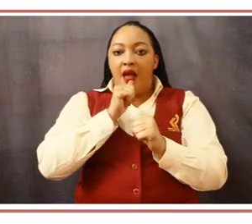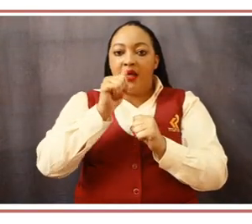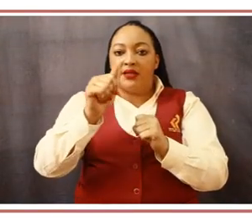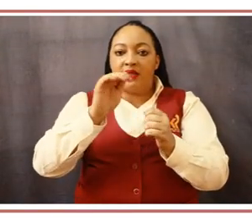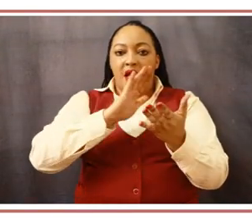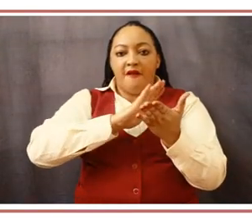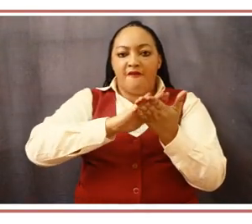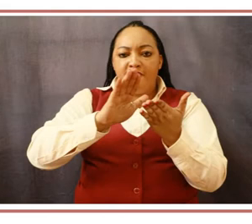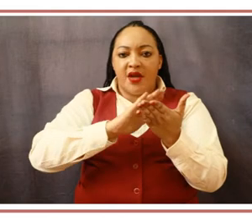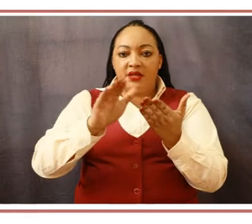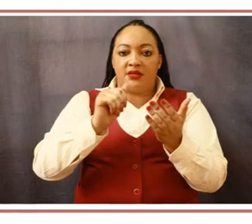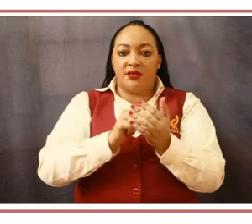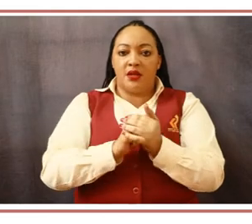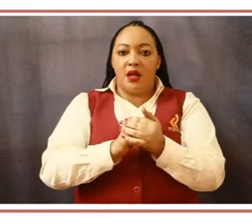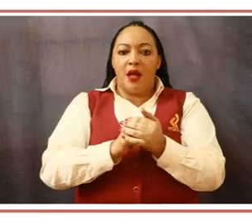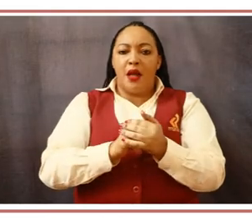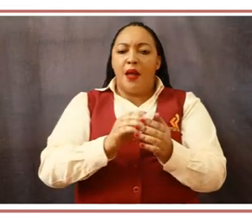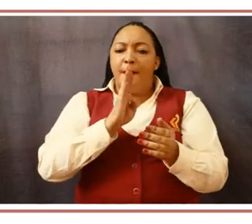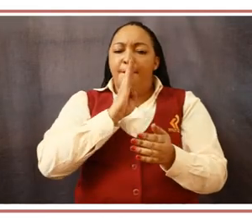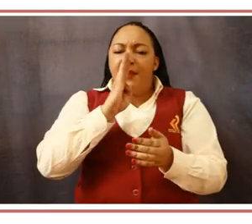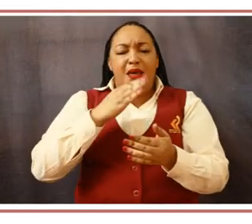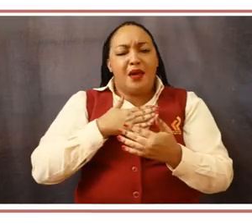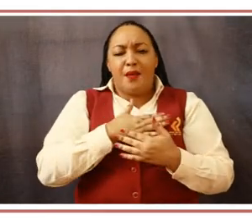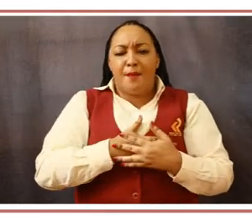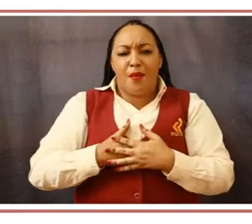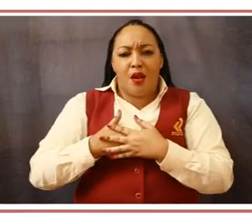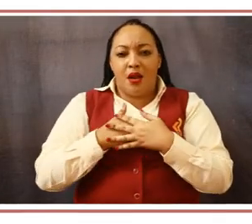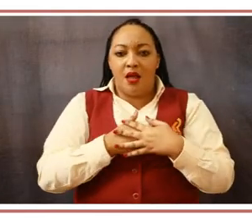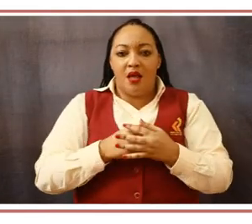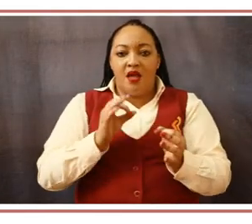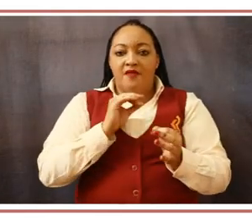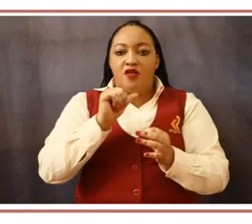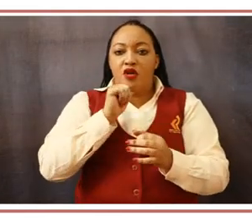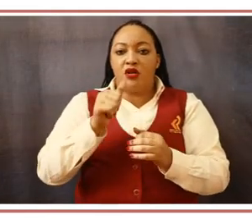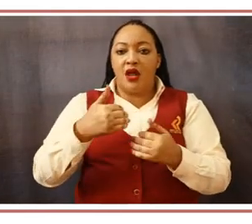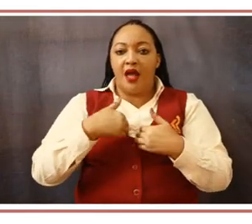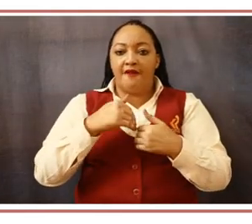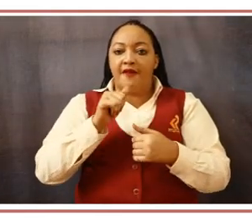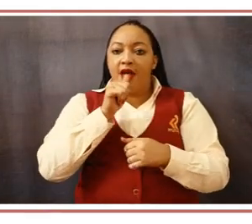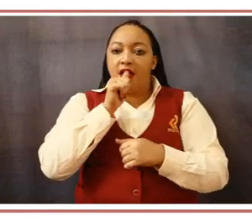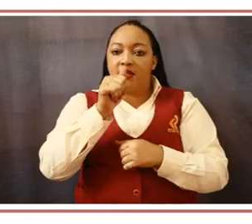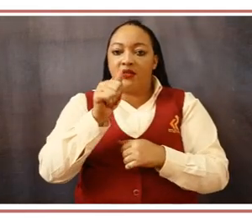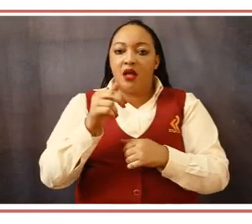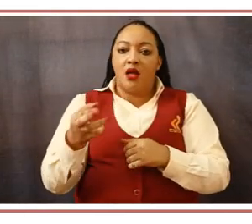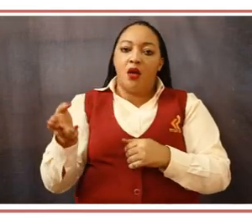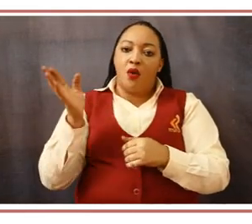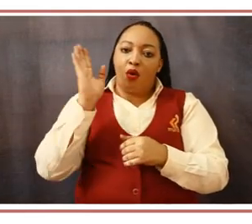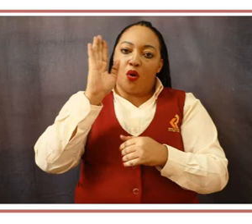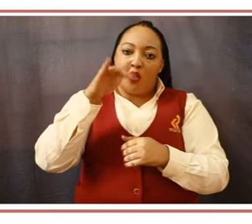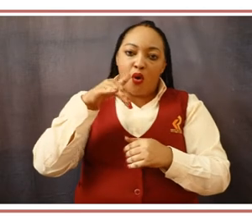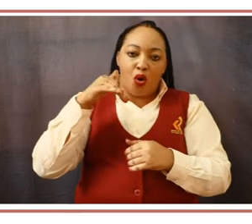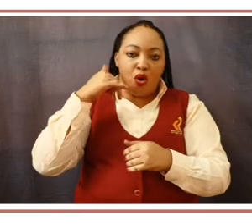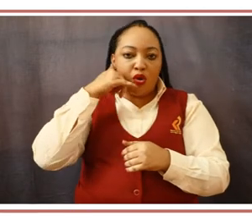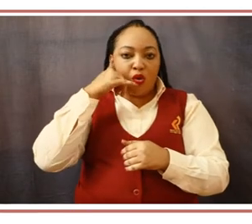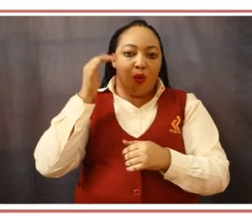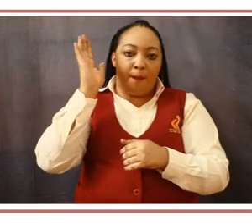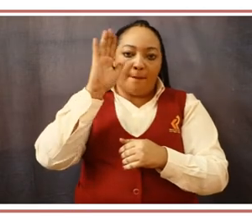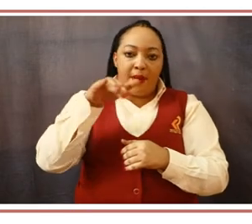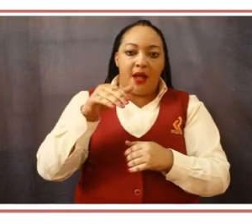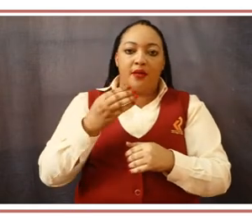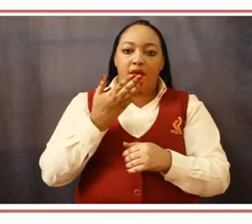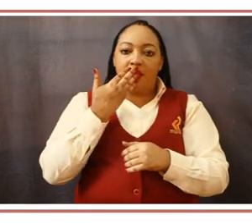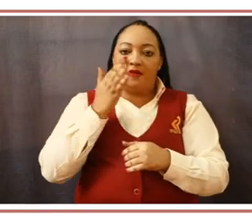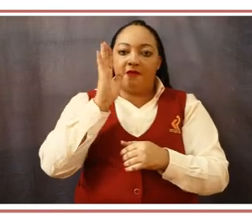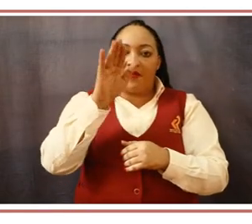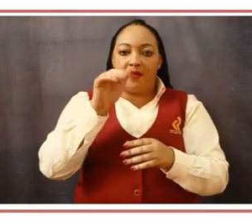minutes of your arrival, ensure privacy and confidentiality in all matters unless we are compelled by a government agency or